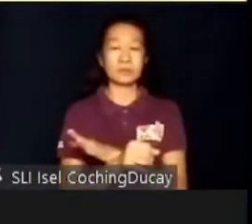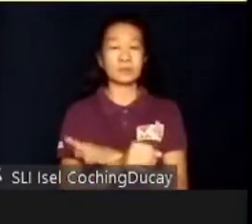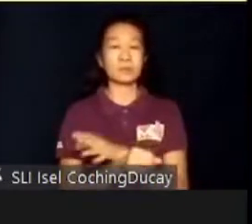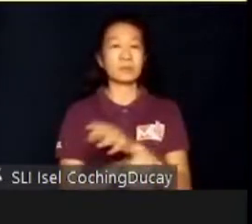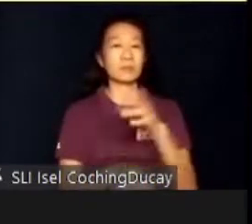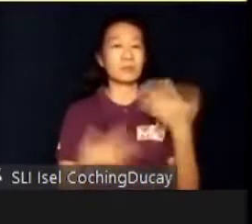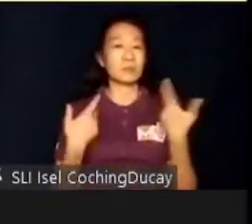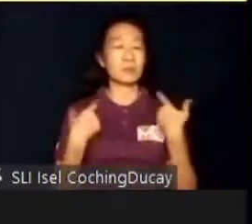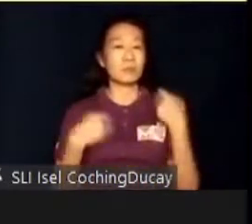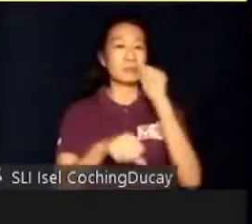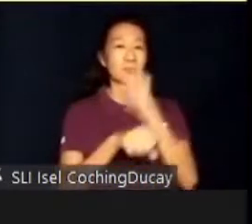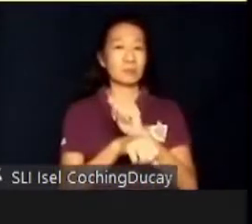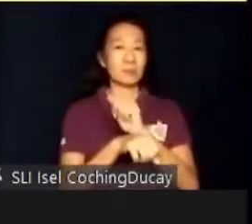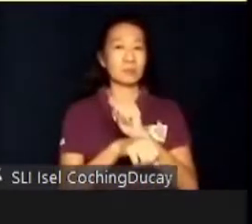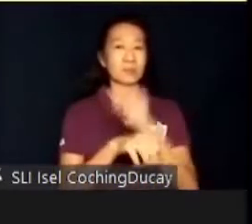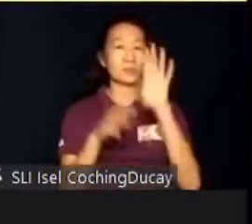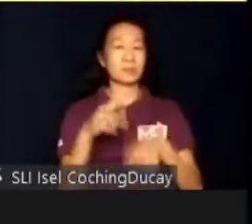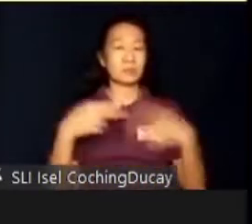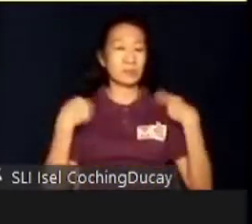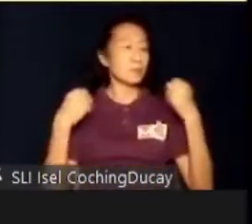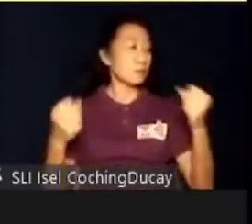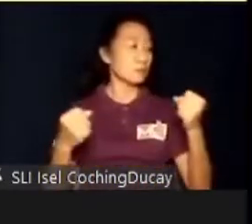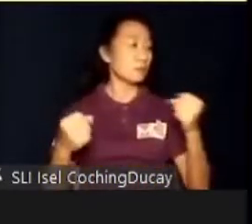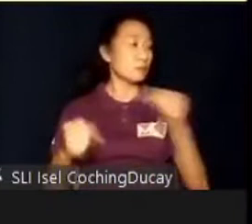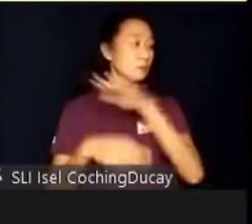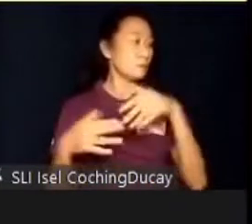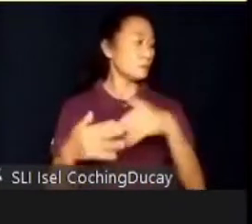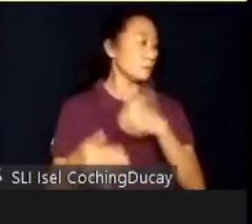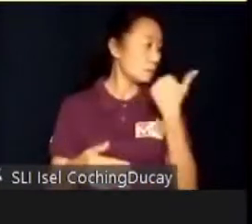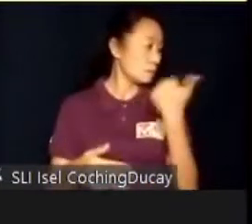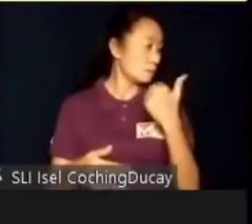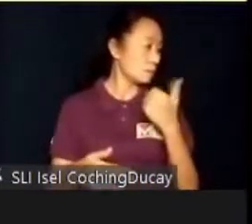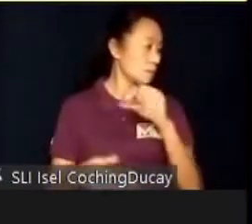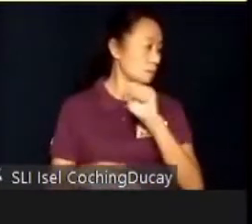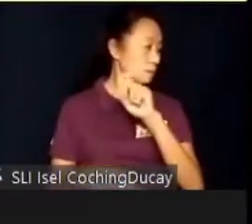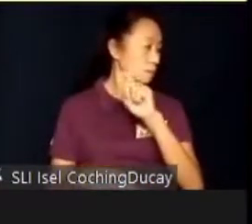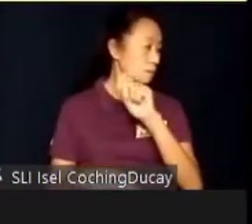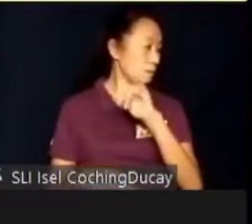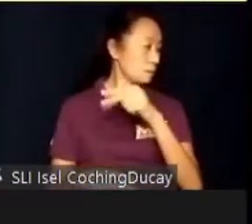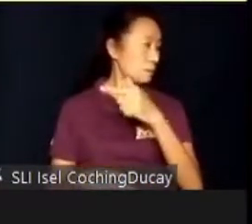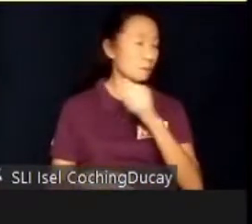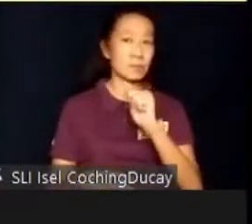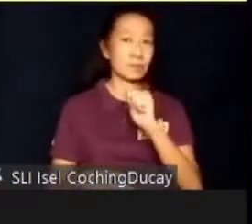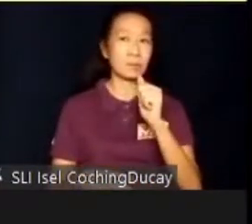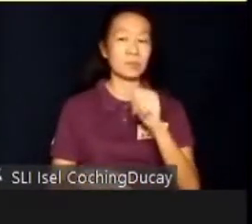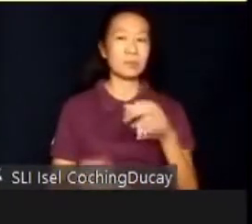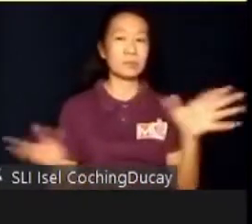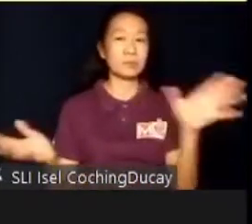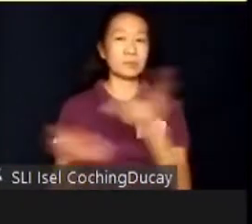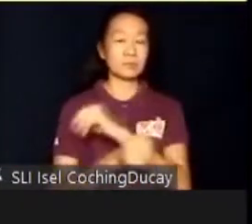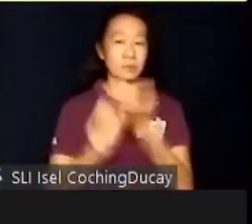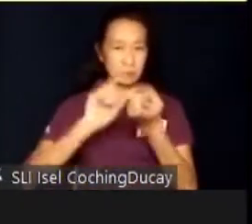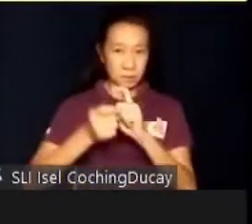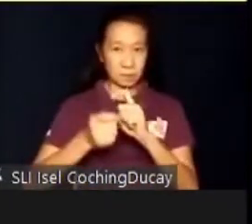Apart from health reasons, the rest such as stigma, deliberate sabotage of jobs due